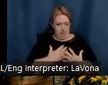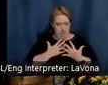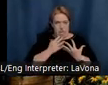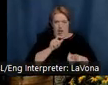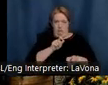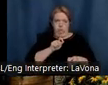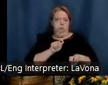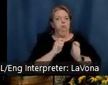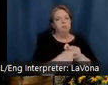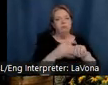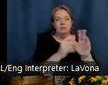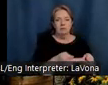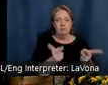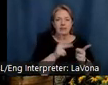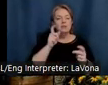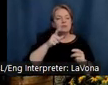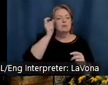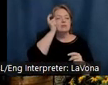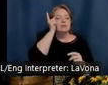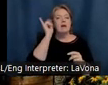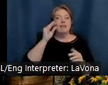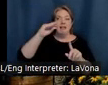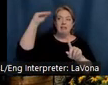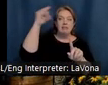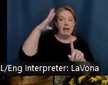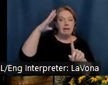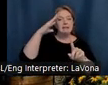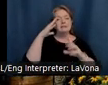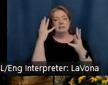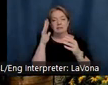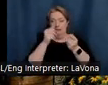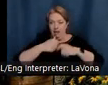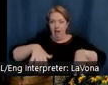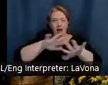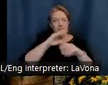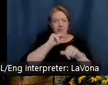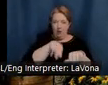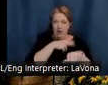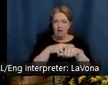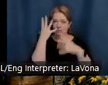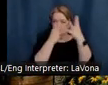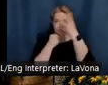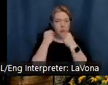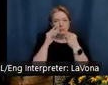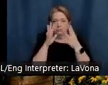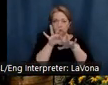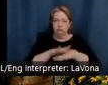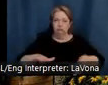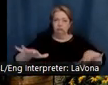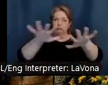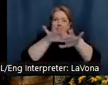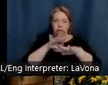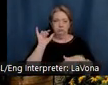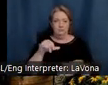it's vital to get a sense of the light, atmosphere, and natural splendors that mark this region. And I got to